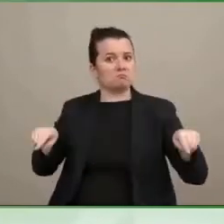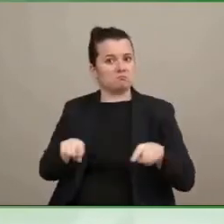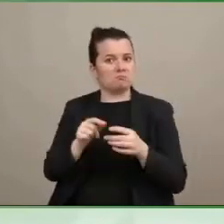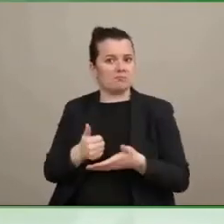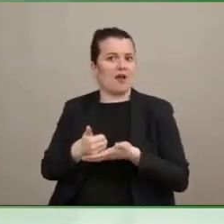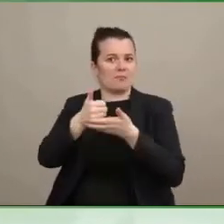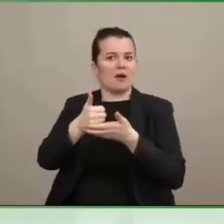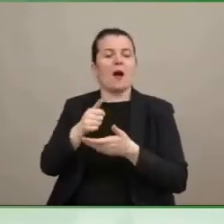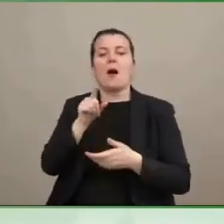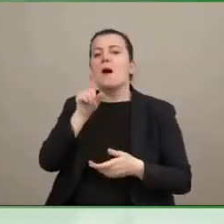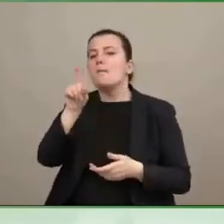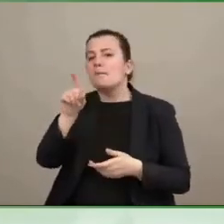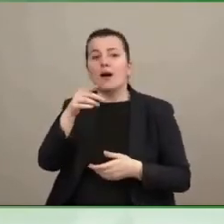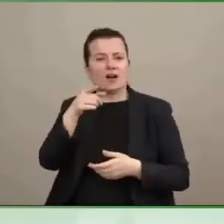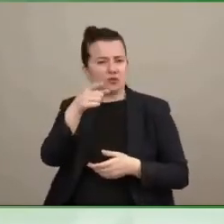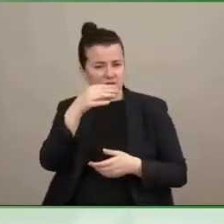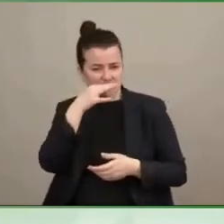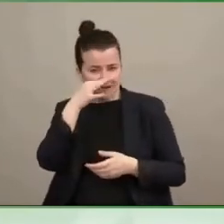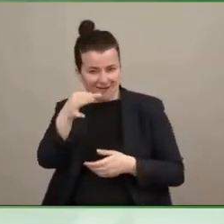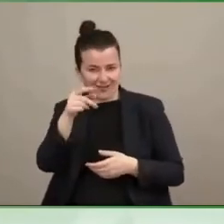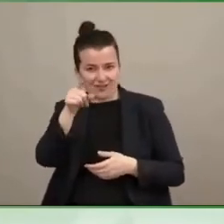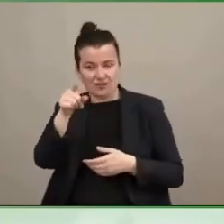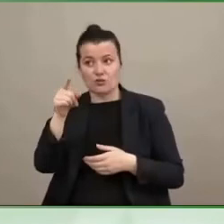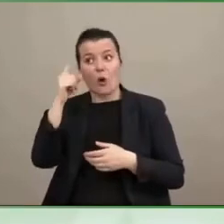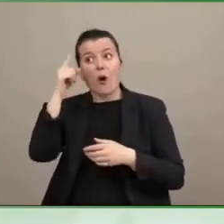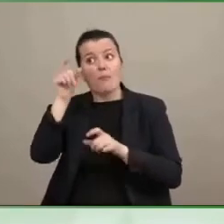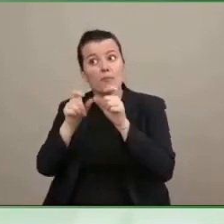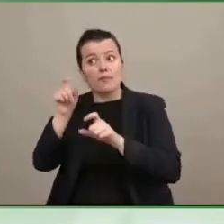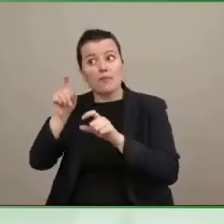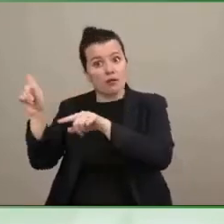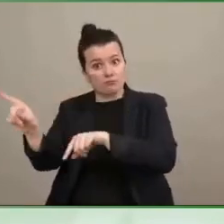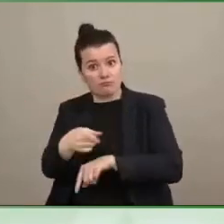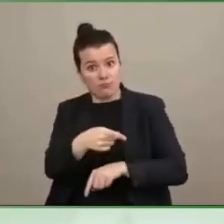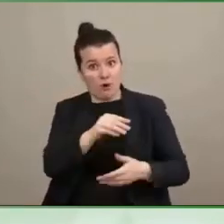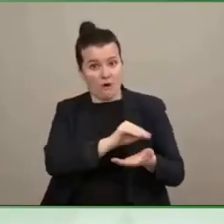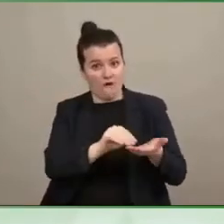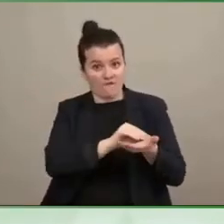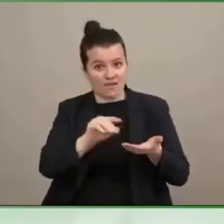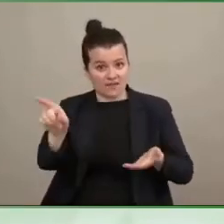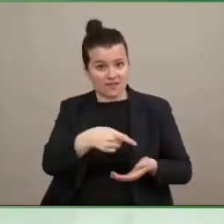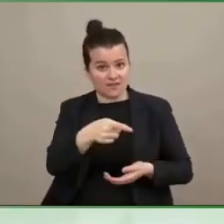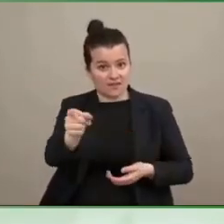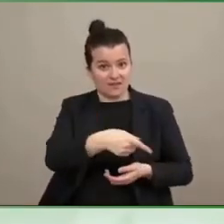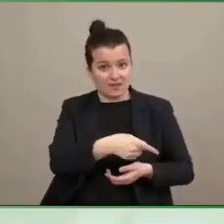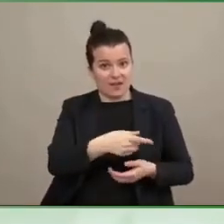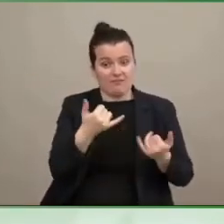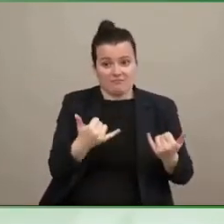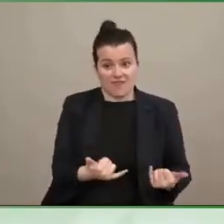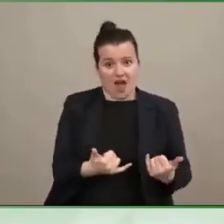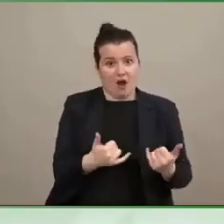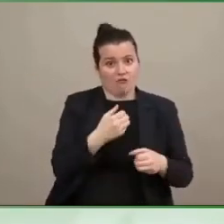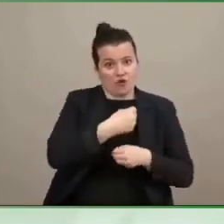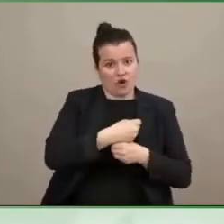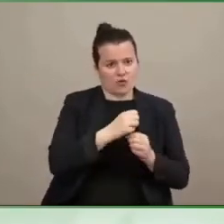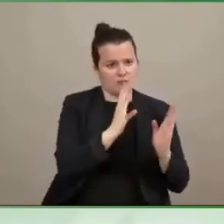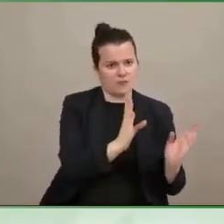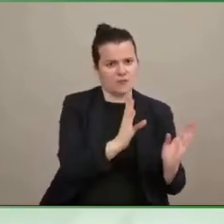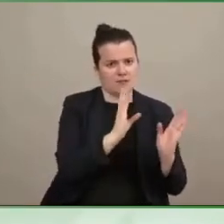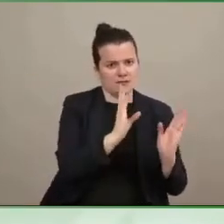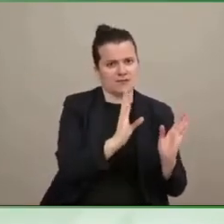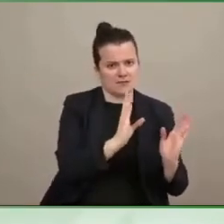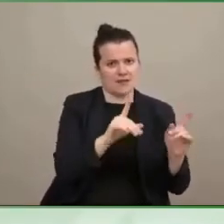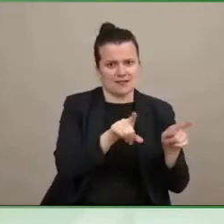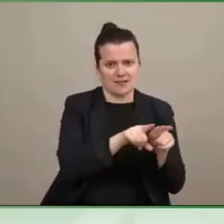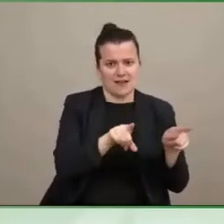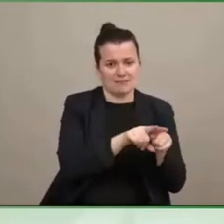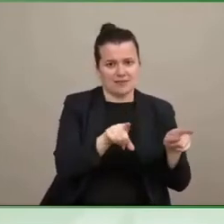point, when people do go back to the office, do they lose that flexibility now? Are people expected to be in all the time?